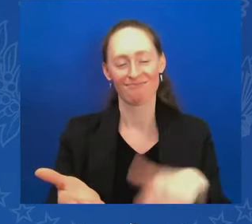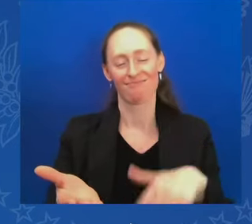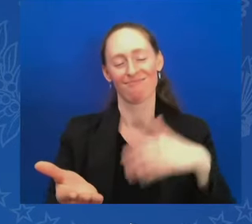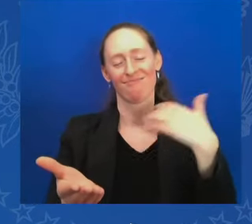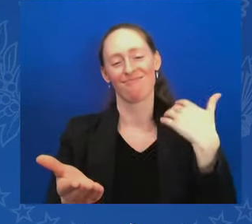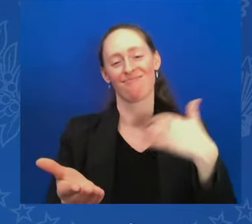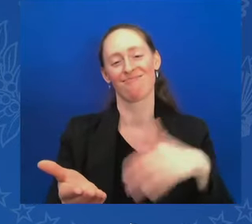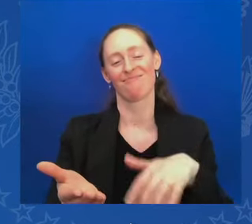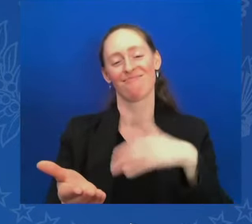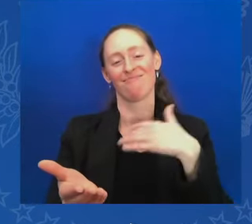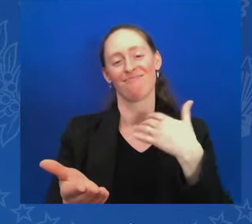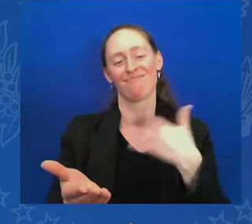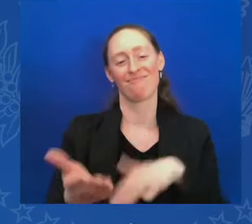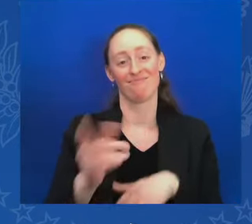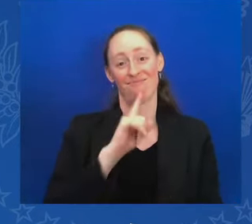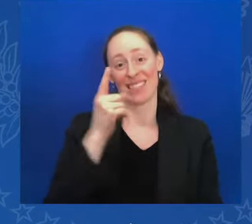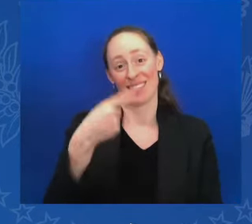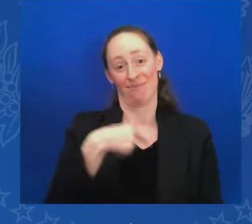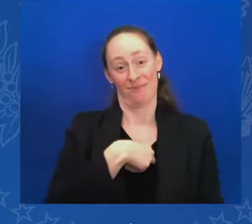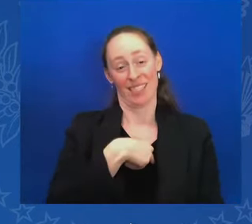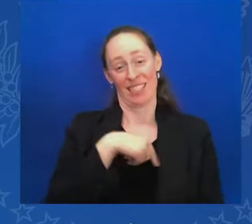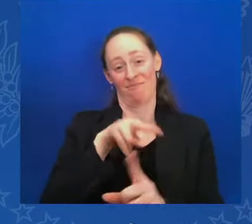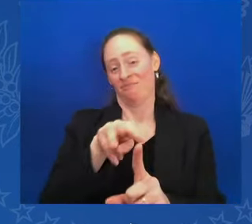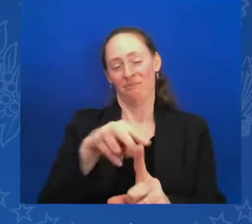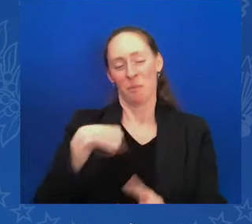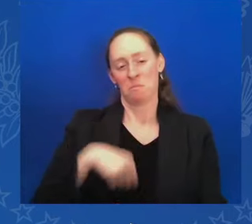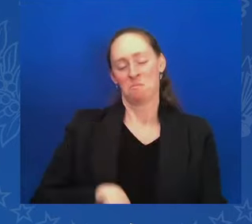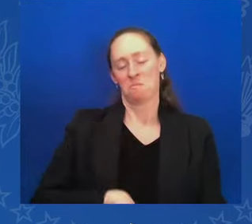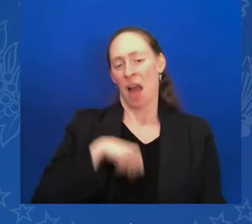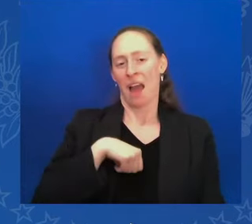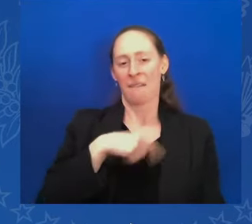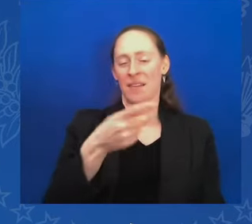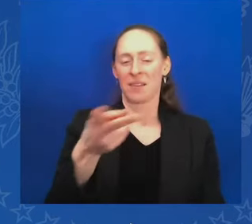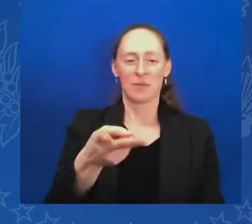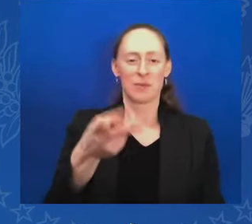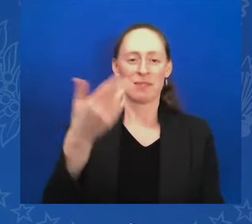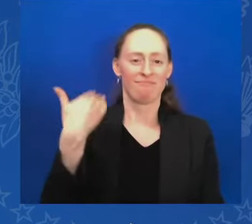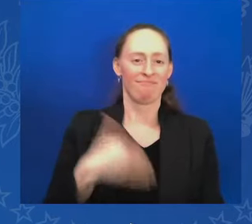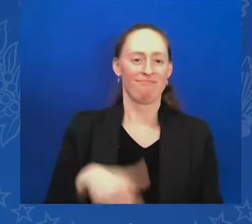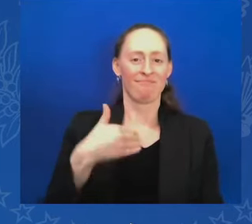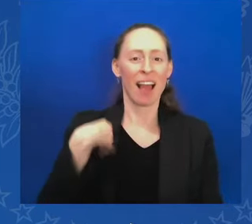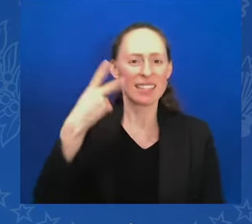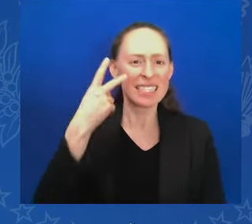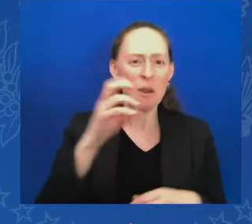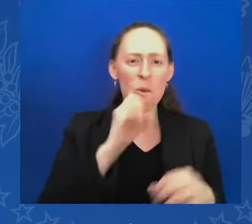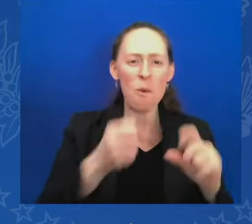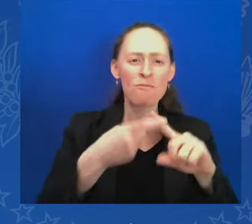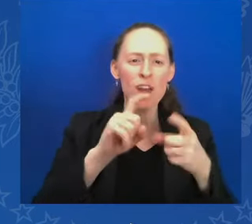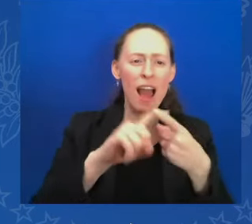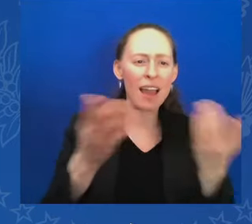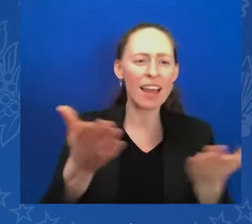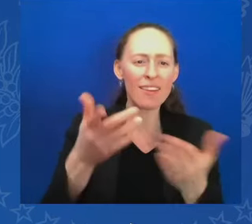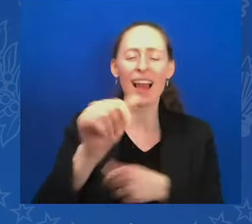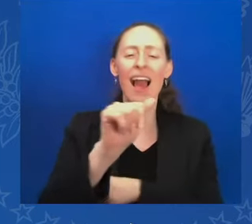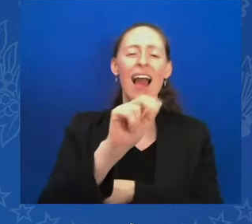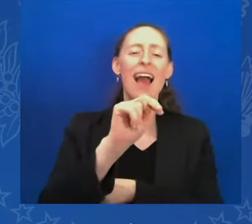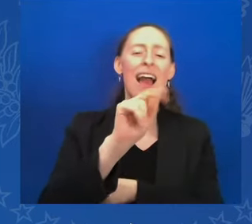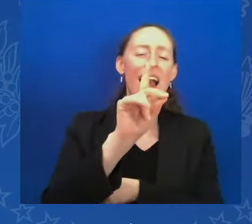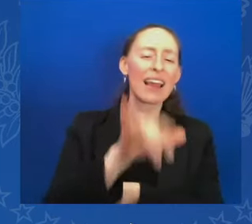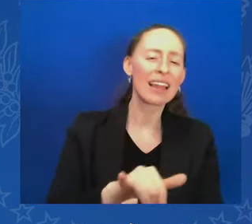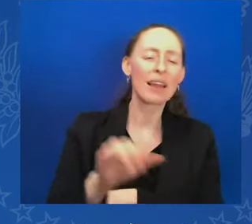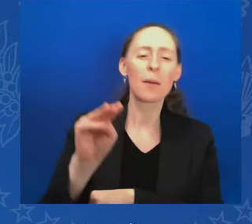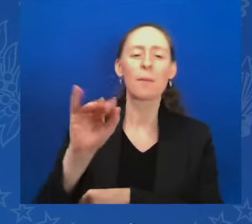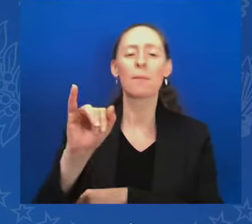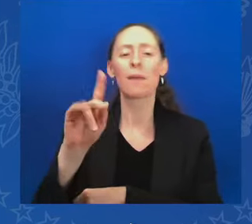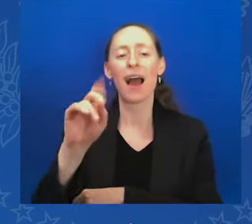look, I see some old friends out there, Andy and Mike Manitose. Guys, you go back a long way with me. You're one of the reasons